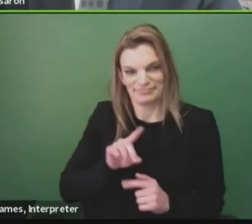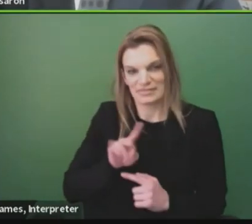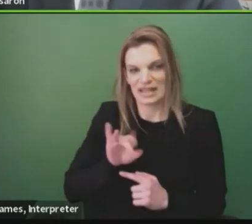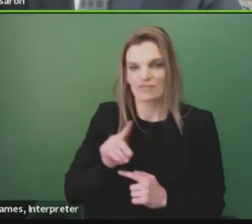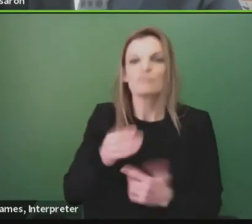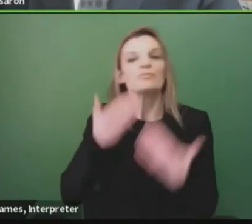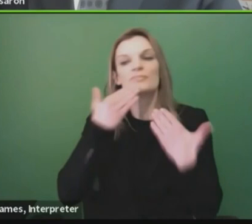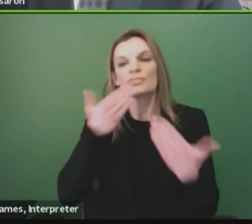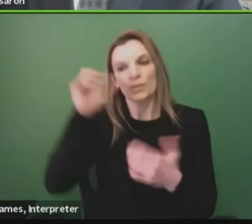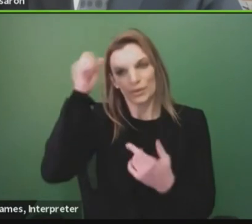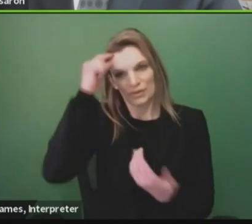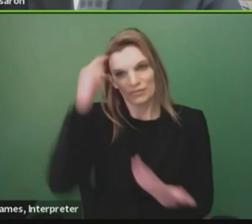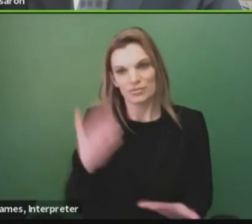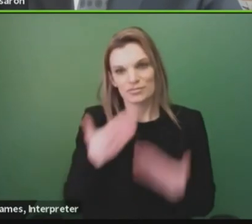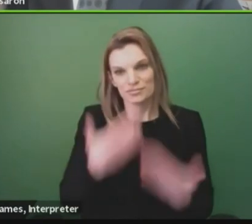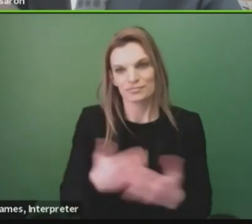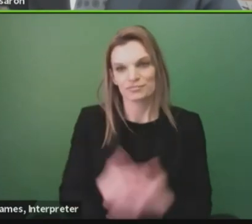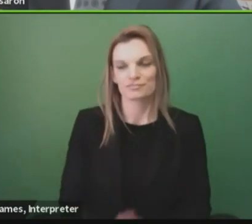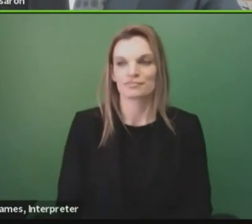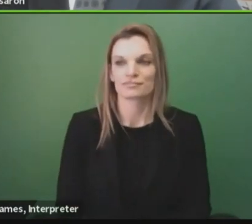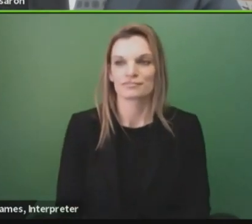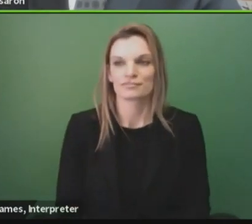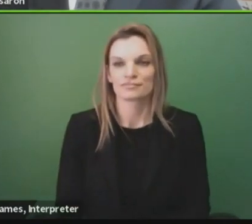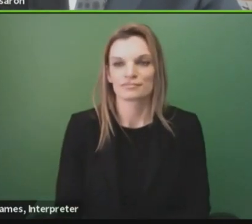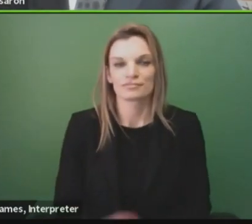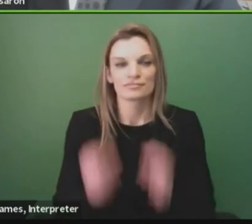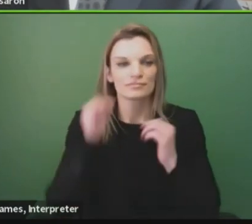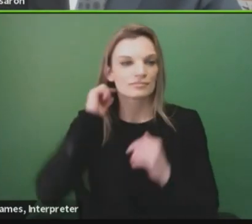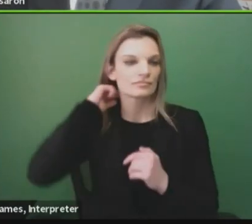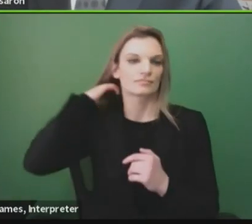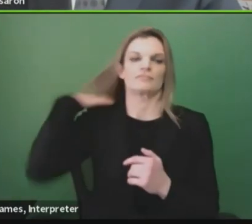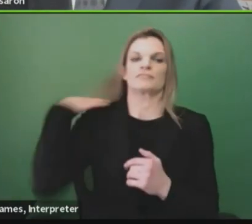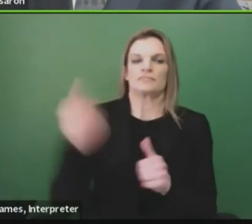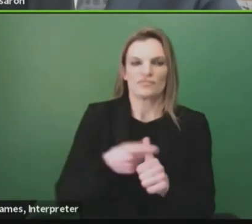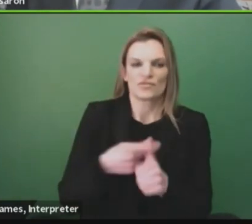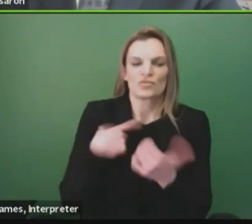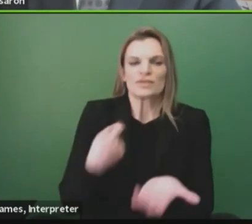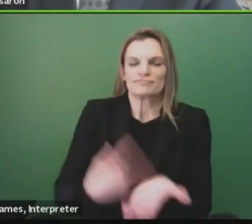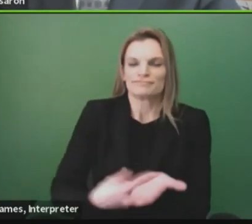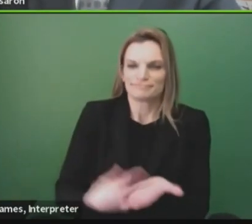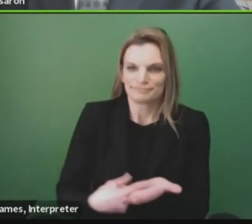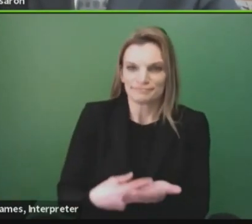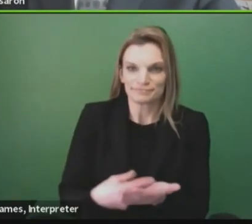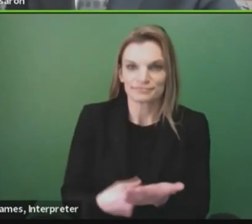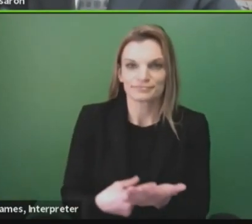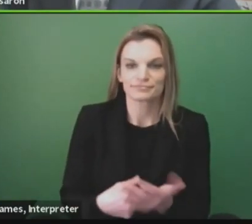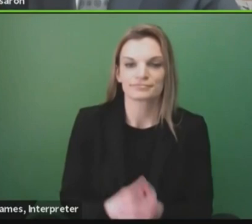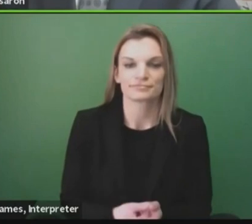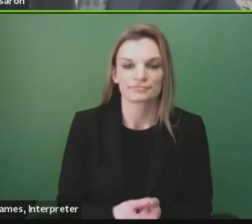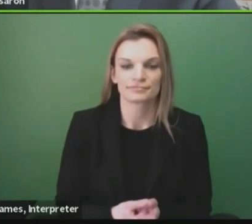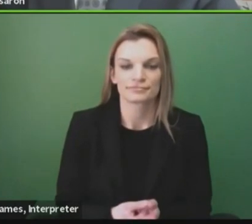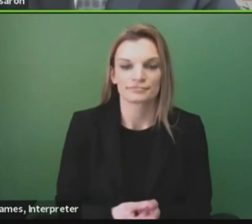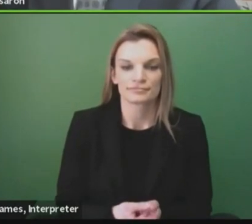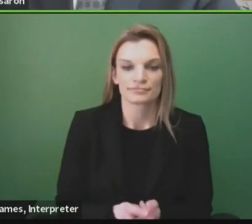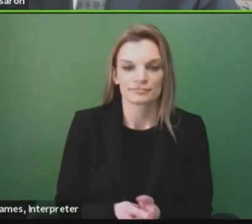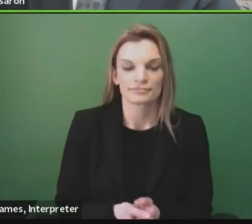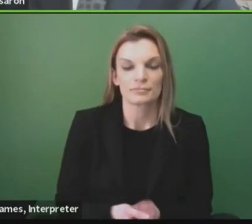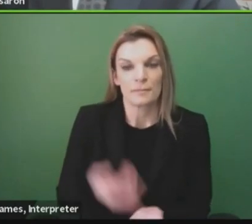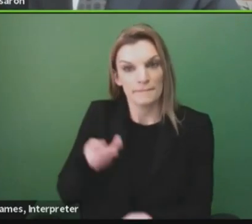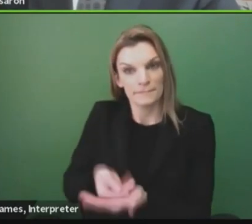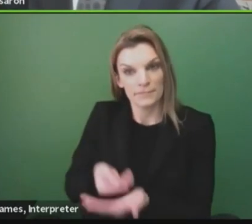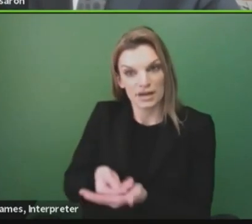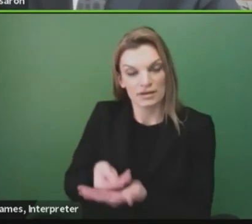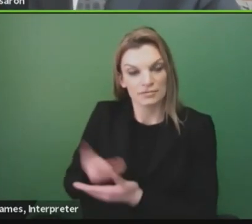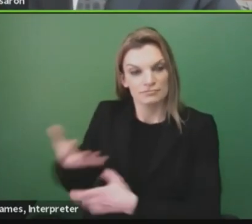And what I'd like to do is just take a second to step back and talk a little bit about where the funding is coming